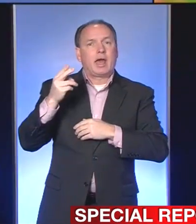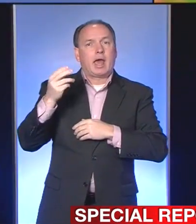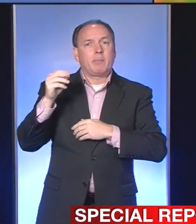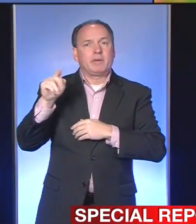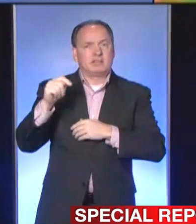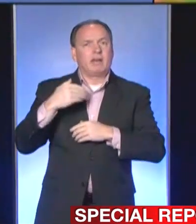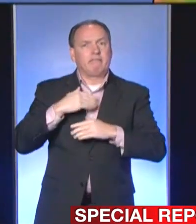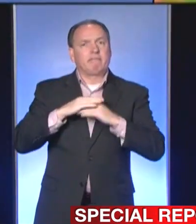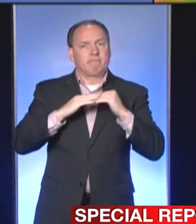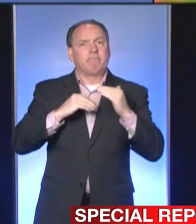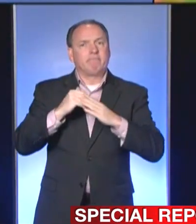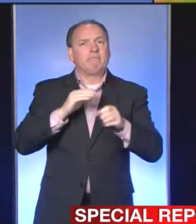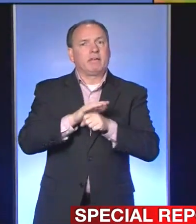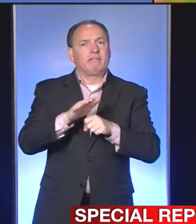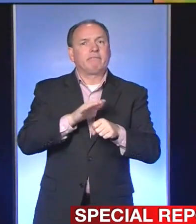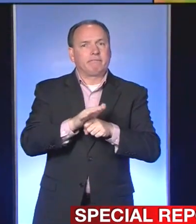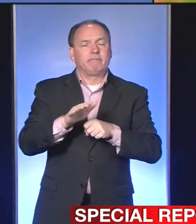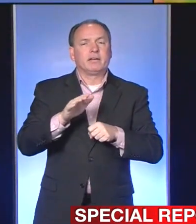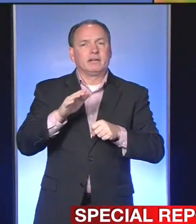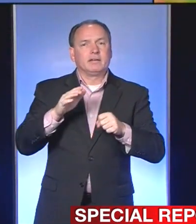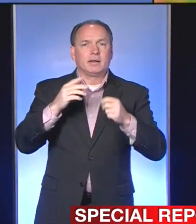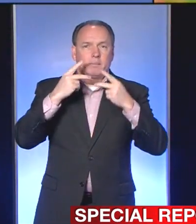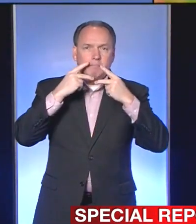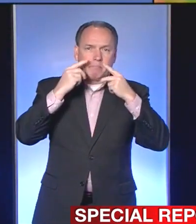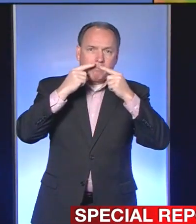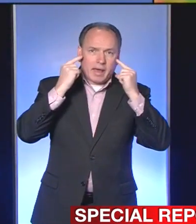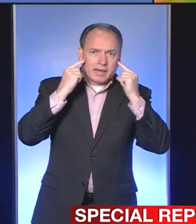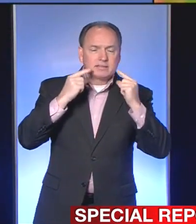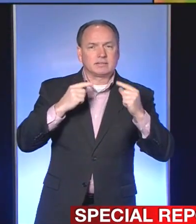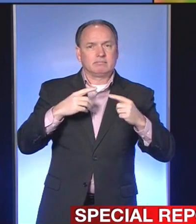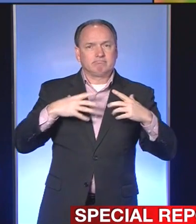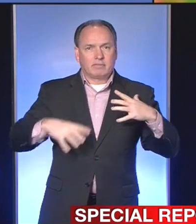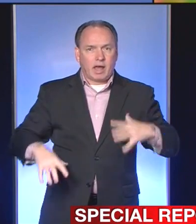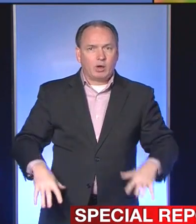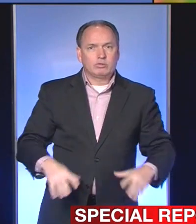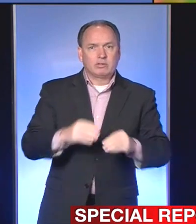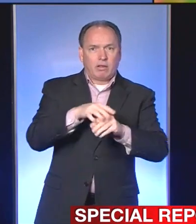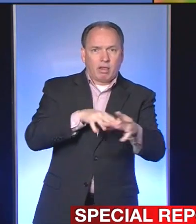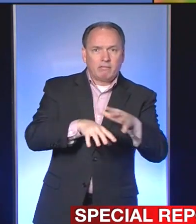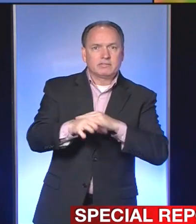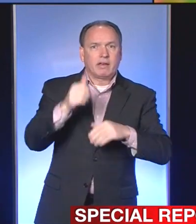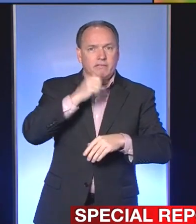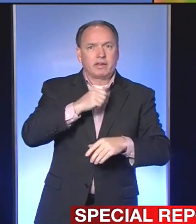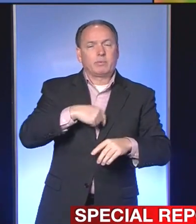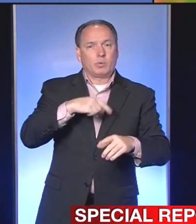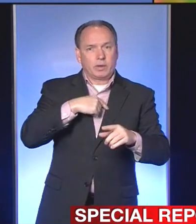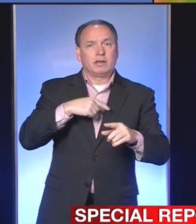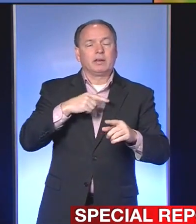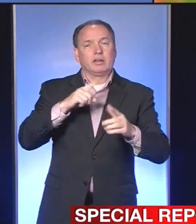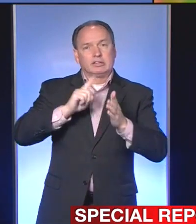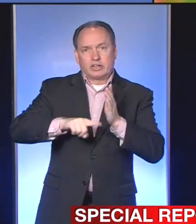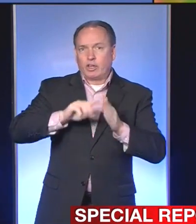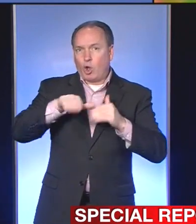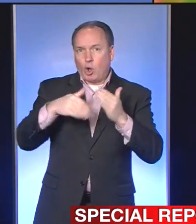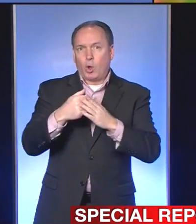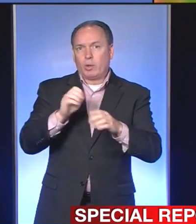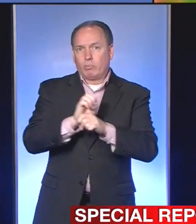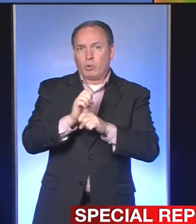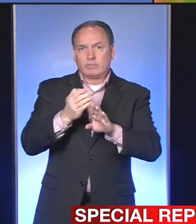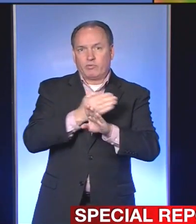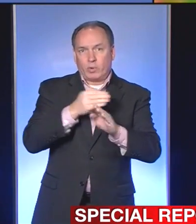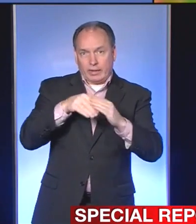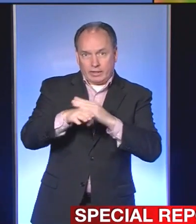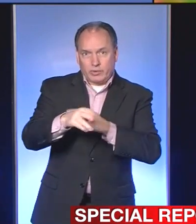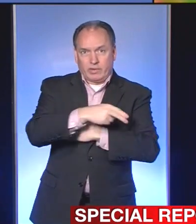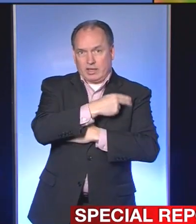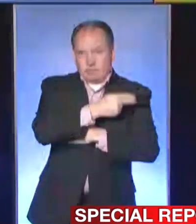of masks, gowns, face shields, and gloves. On a daily basis, we are diligently screening all employees and anyone permitted to enter the